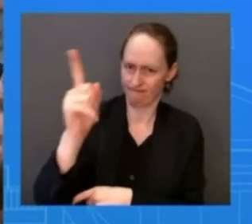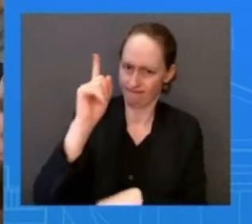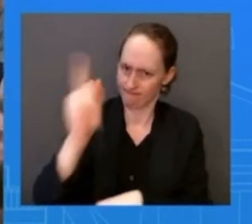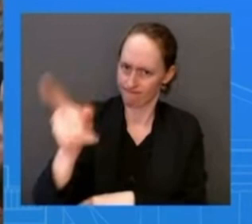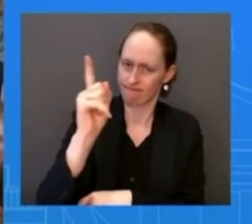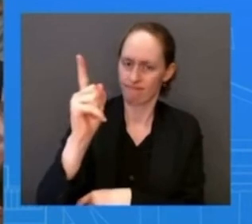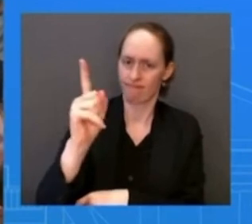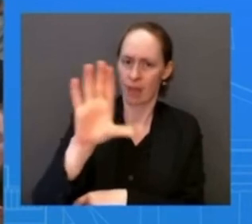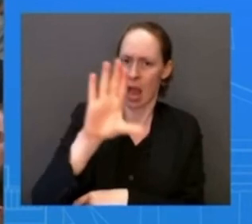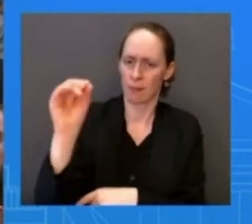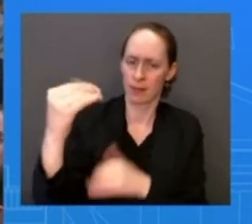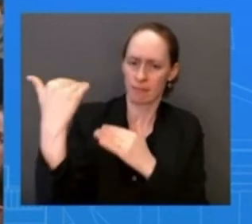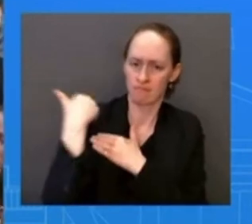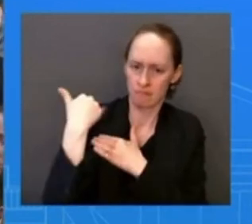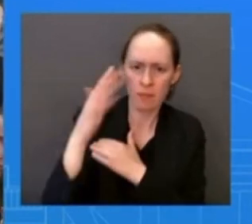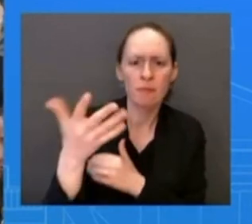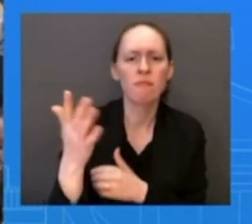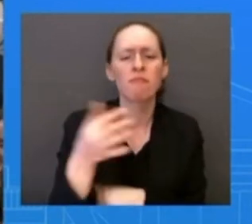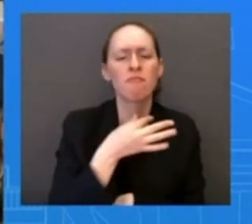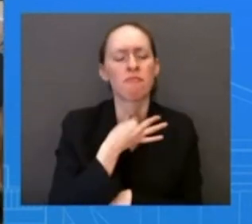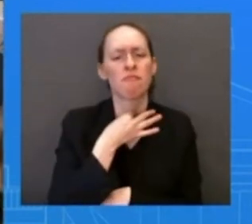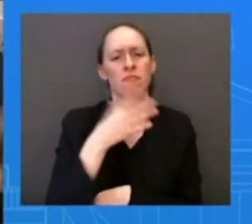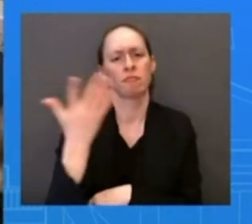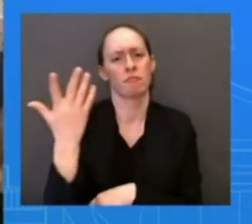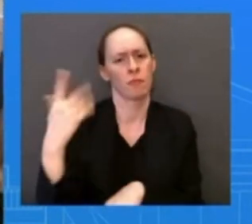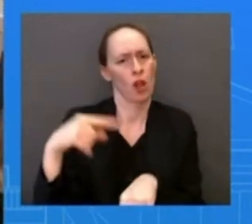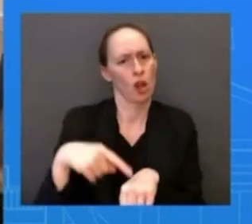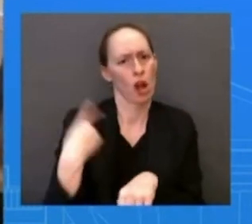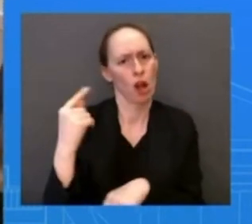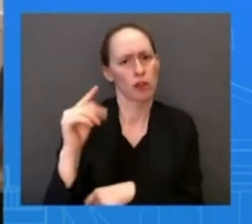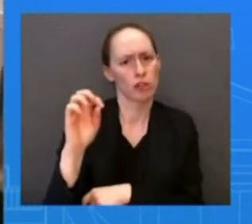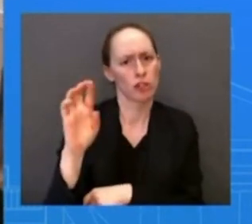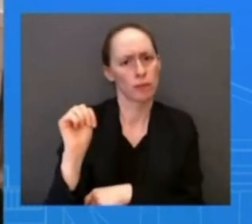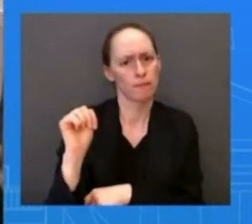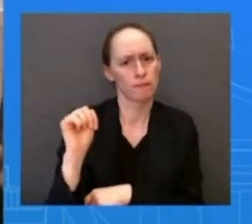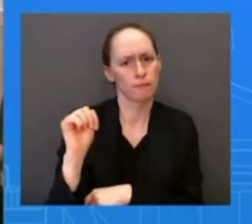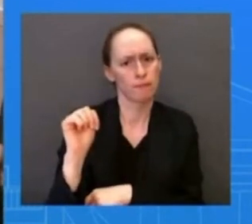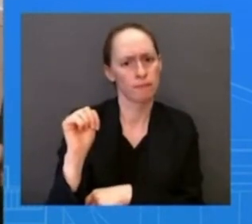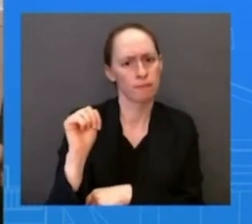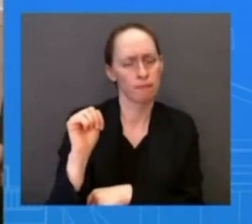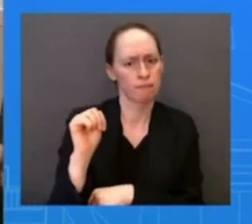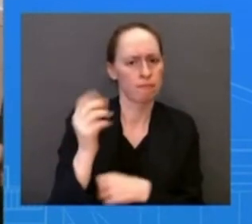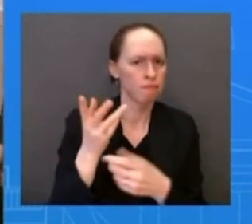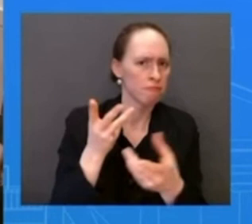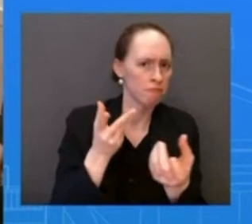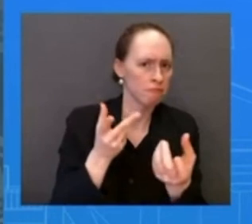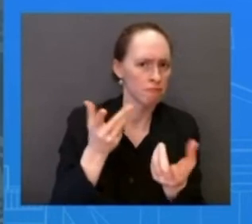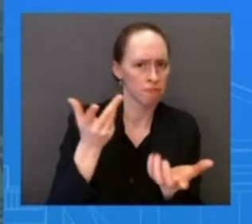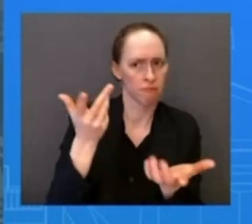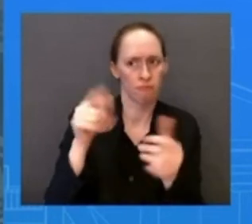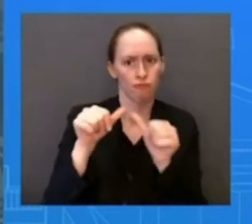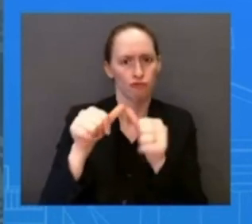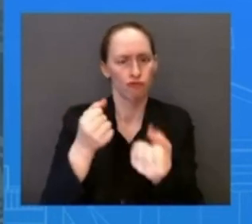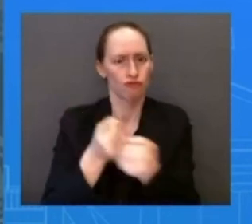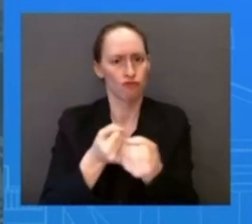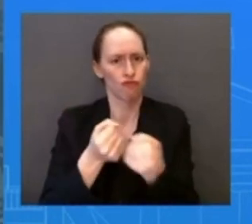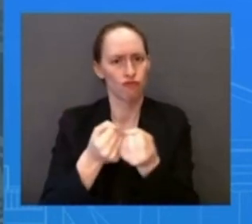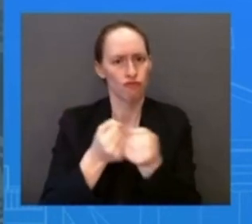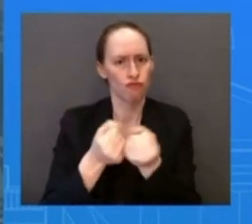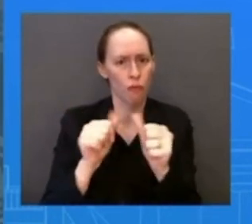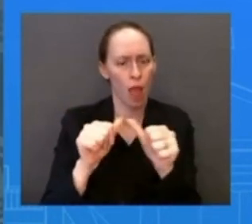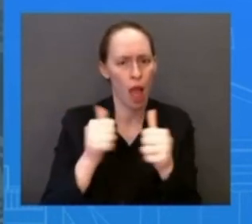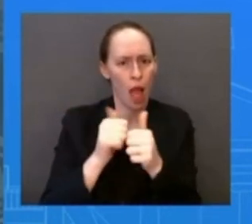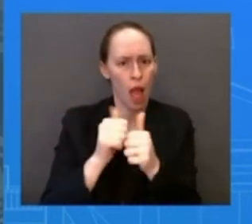to the residents there when it comes to the water, when it comes to the soil, and when it comes to the air? We're going to be there to assist the